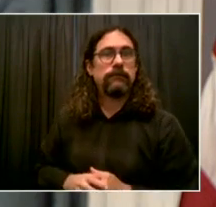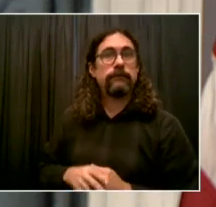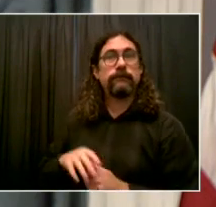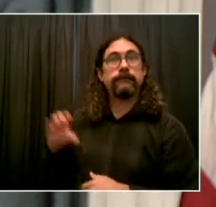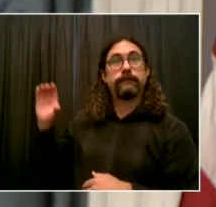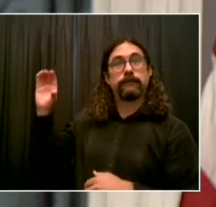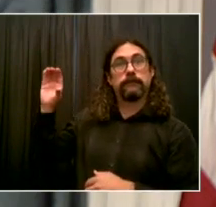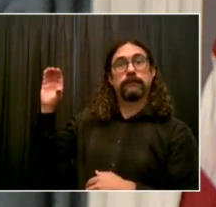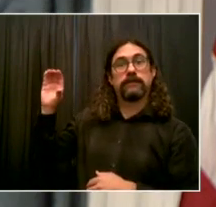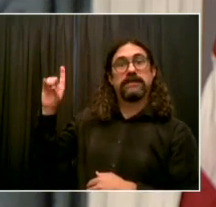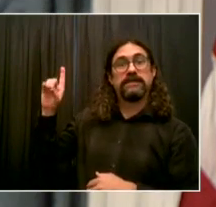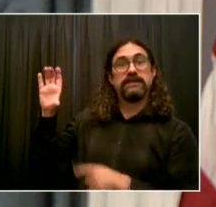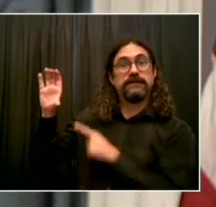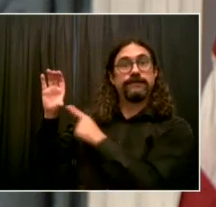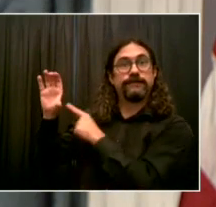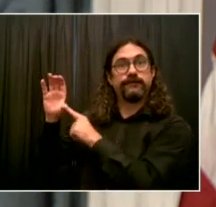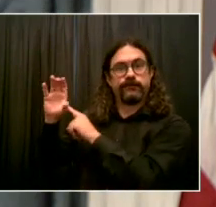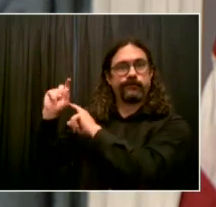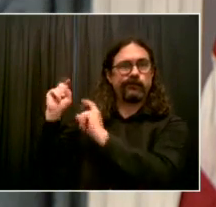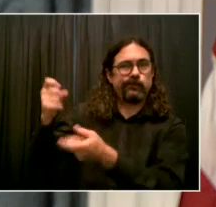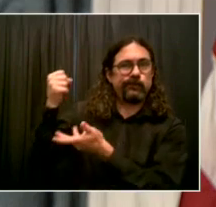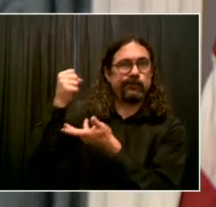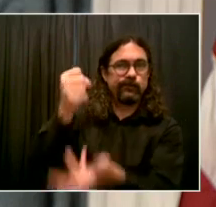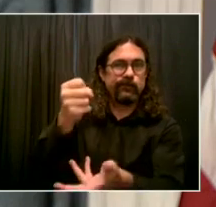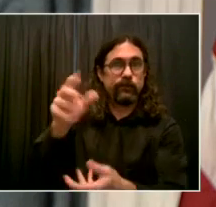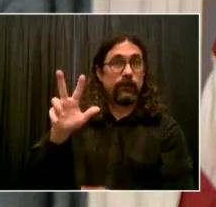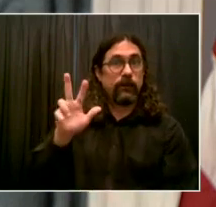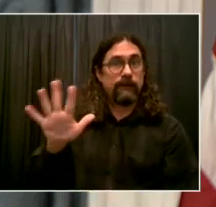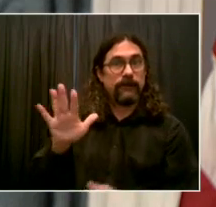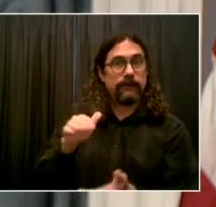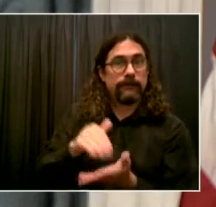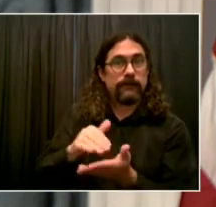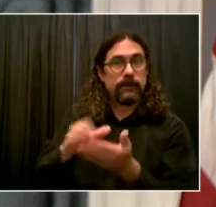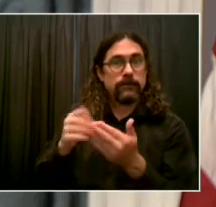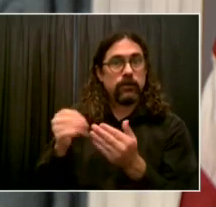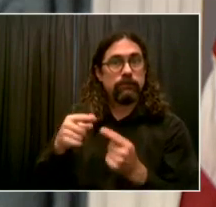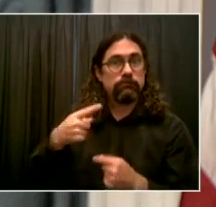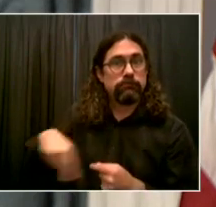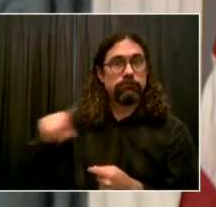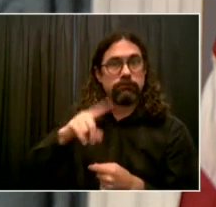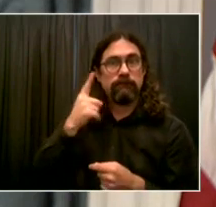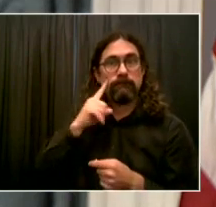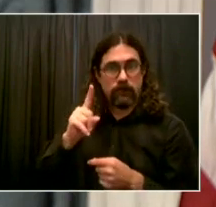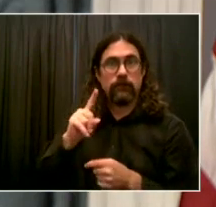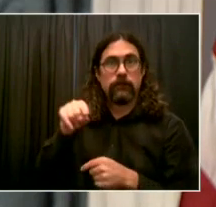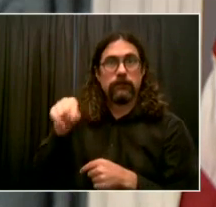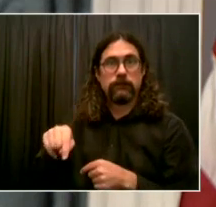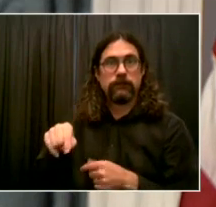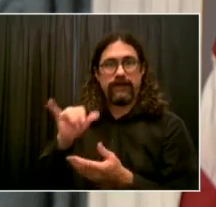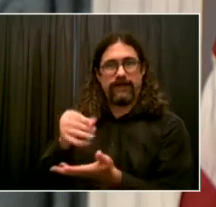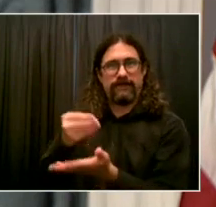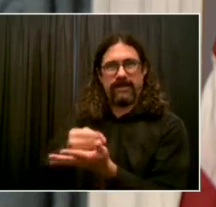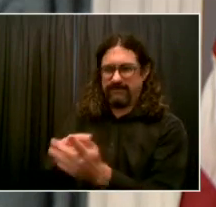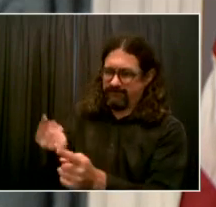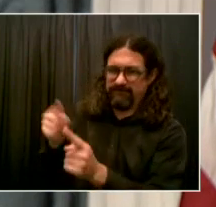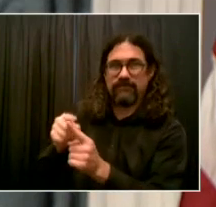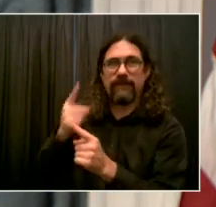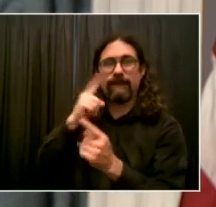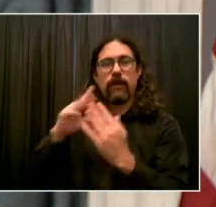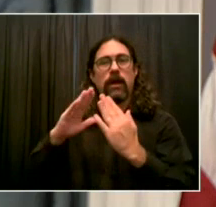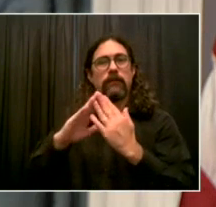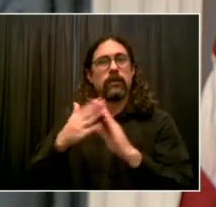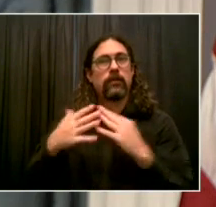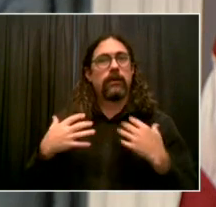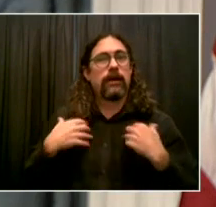conclude, Mr. Mayor, for most of the patients or community members that I've had the honor of knowing, they don't care so much about the distinction